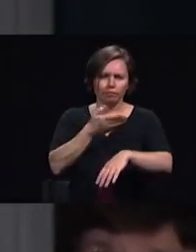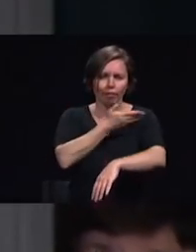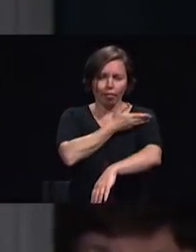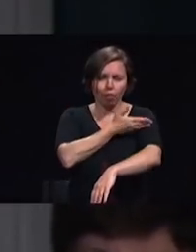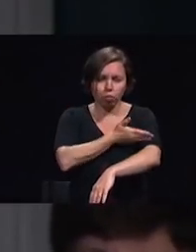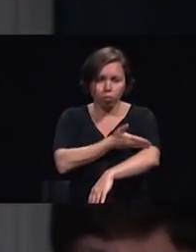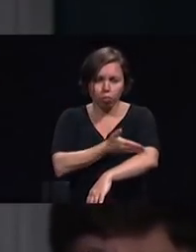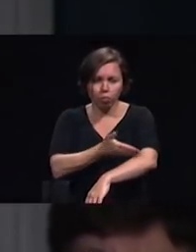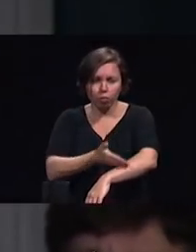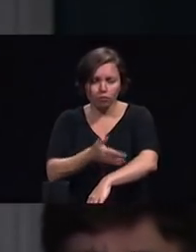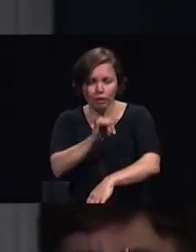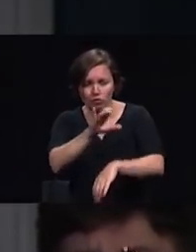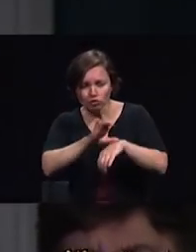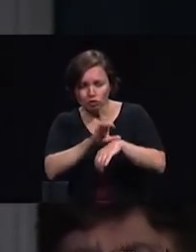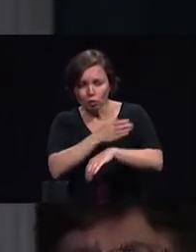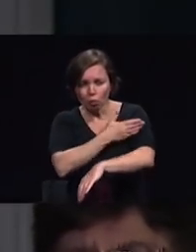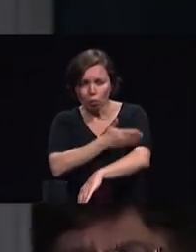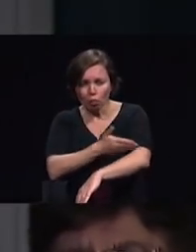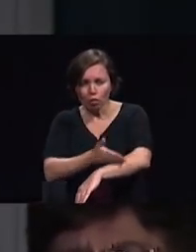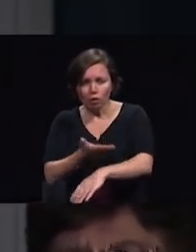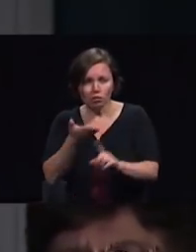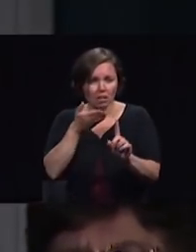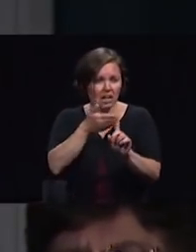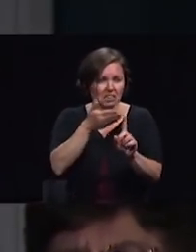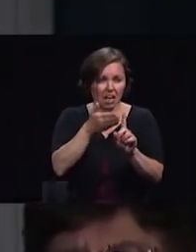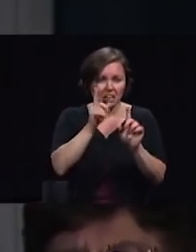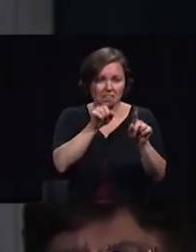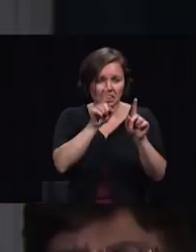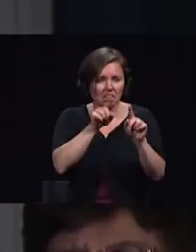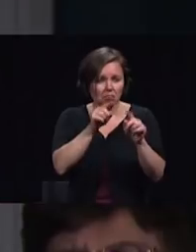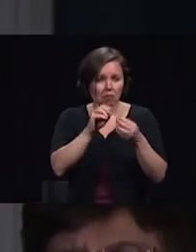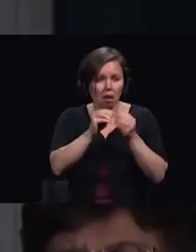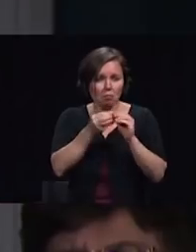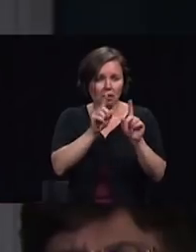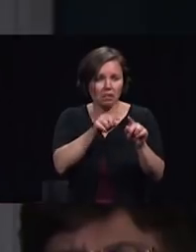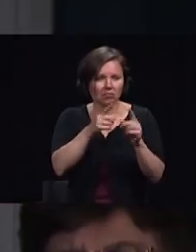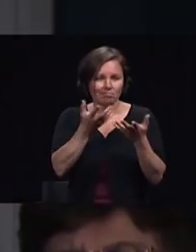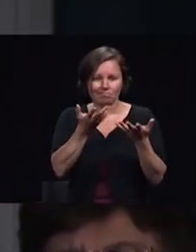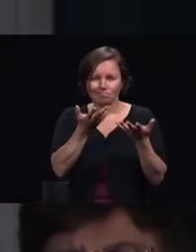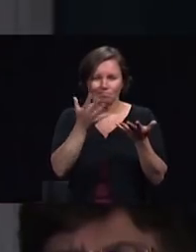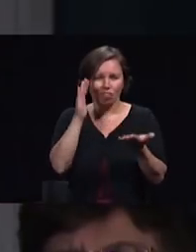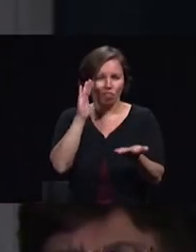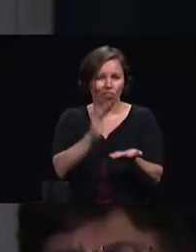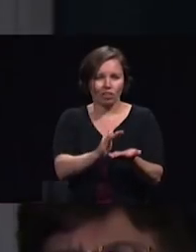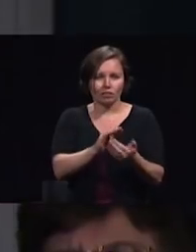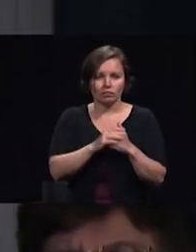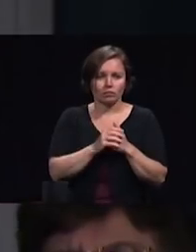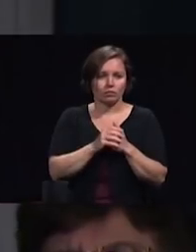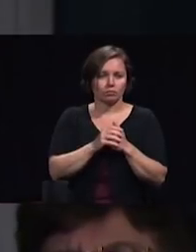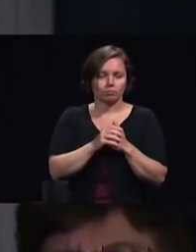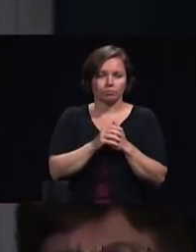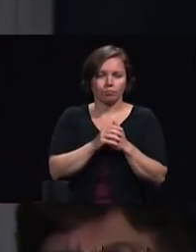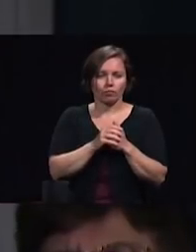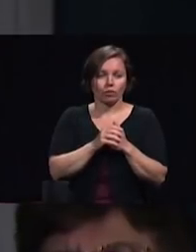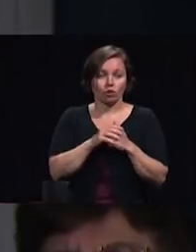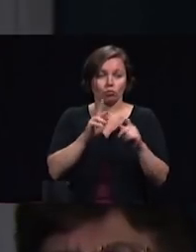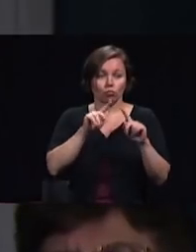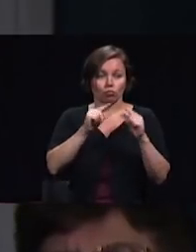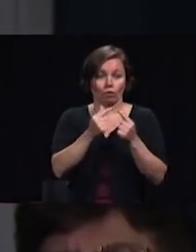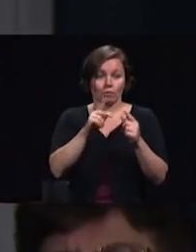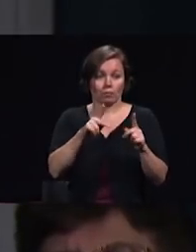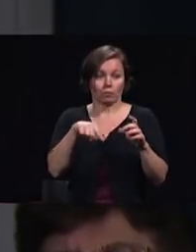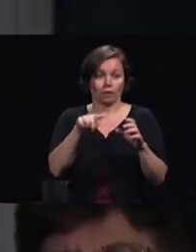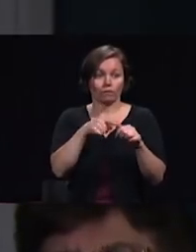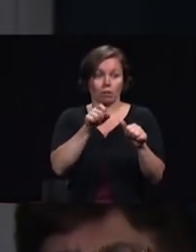of attendance and the last time I visited there there was a group from South Sudan of